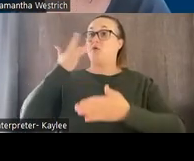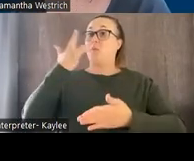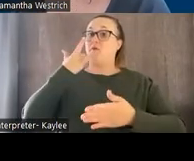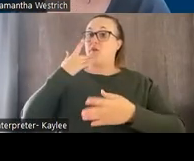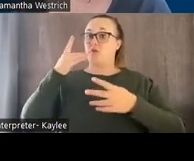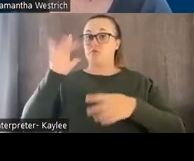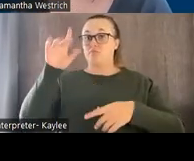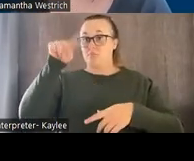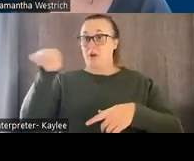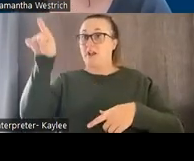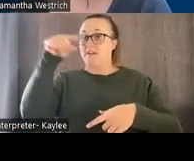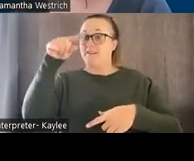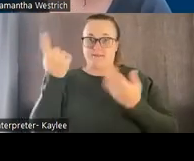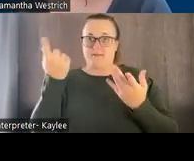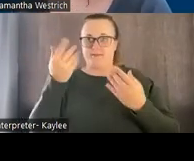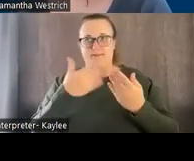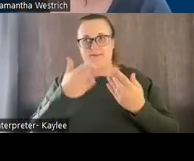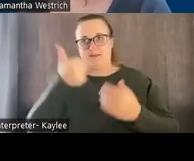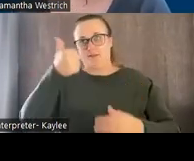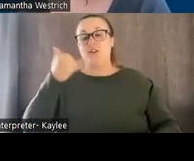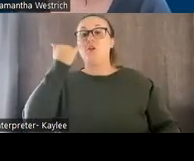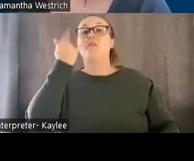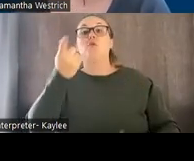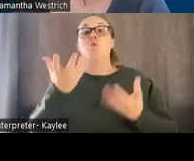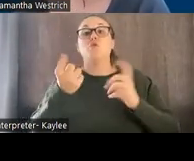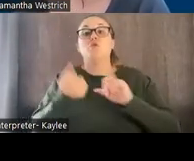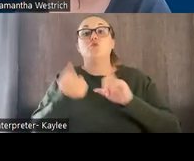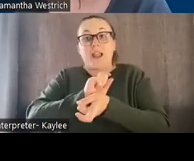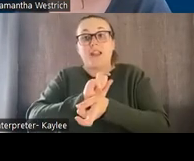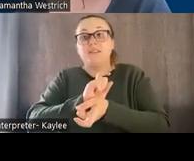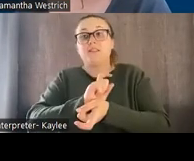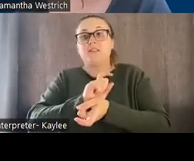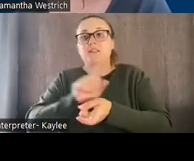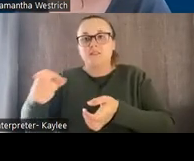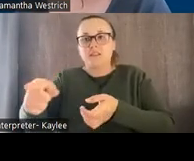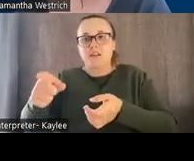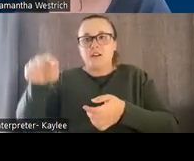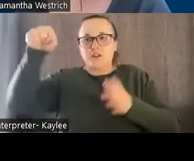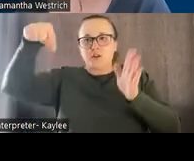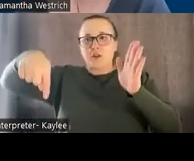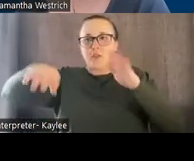to make changes, it's really simple. I come down here to this little, oops, this little pencil, sorry.